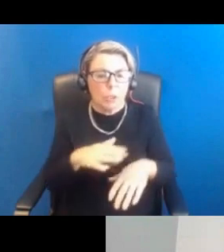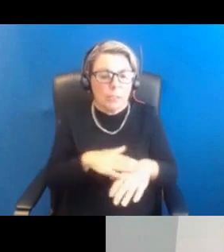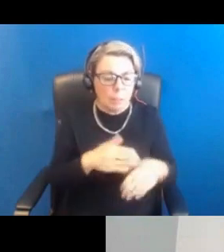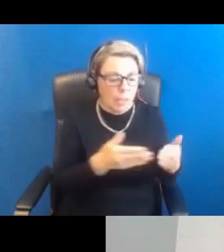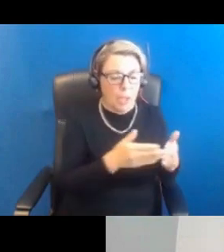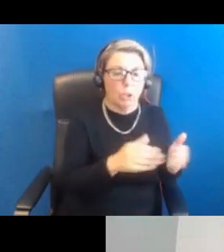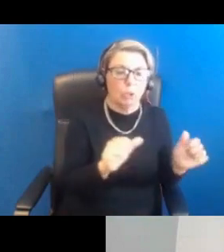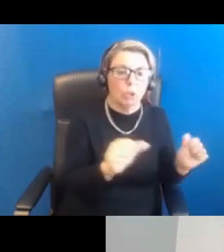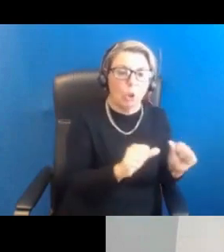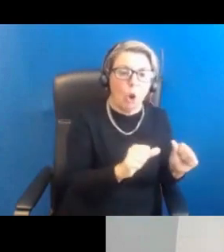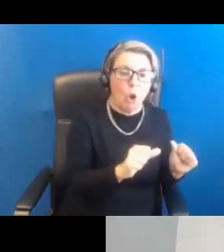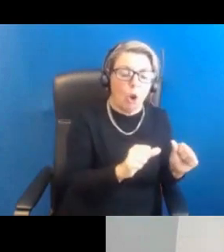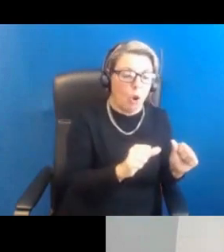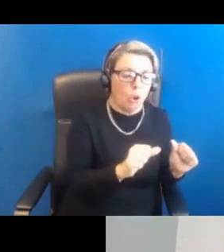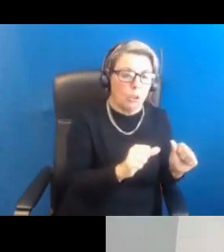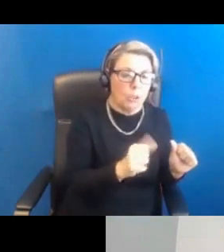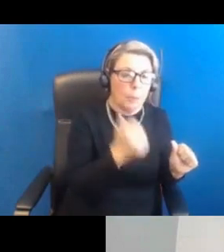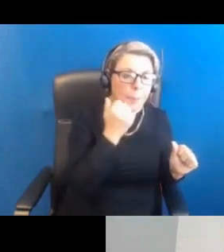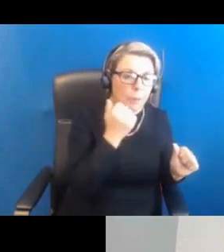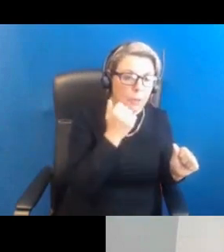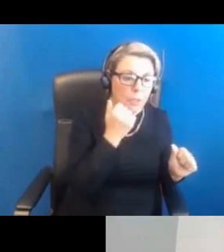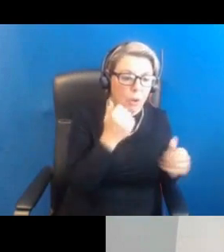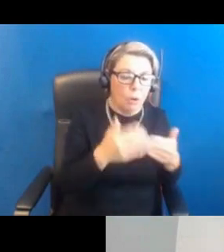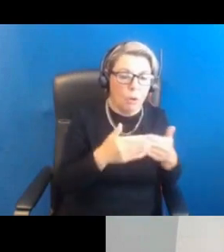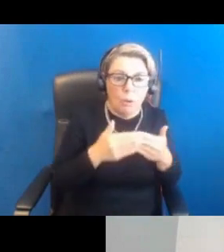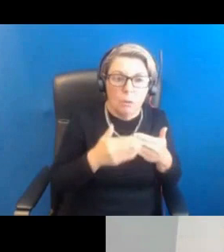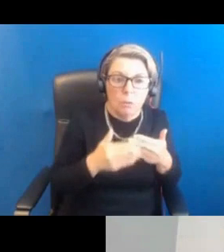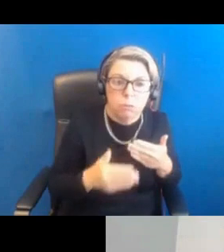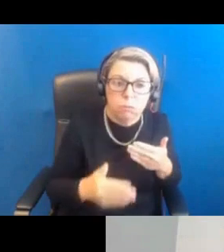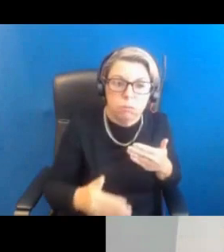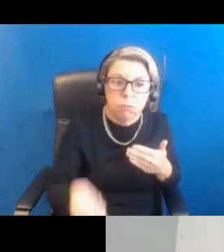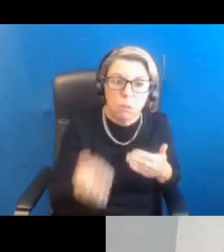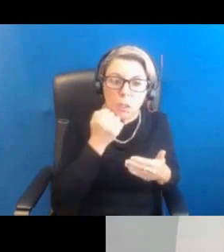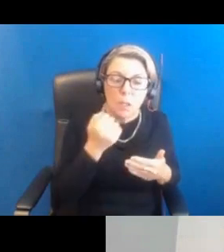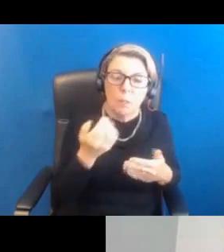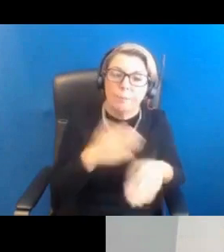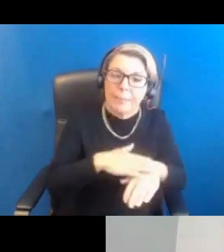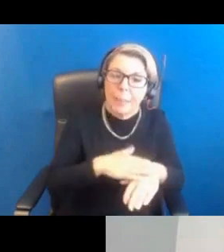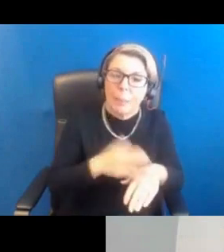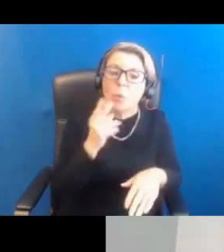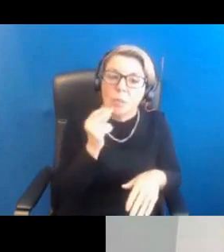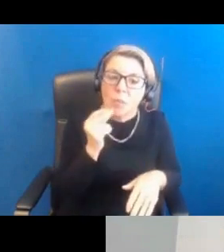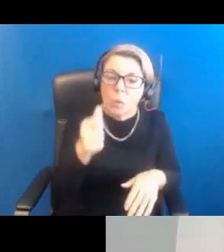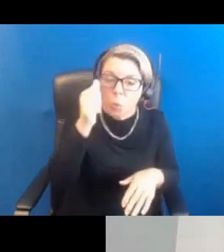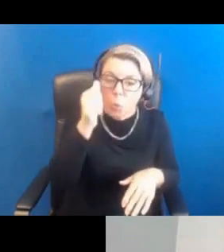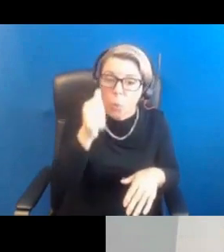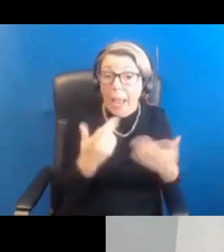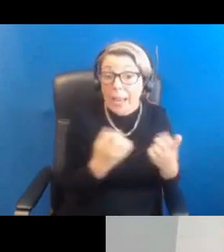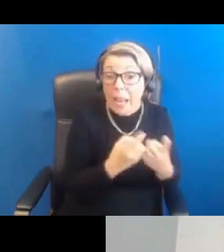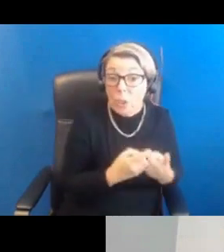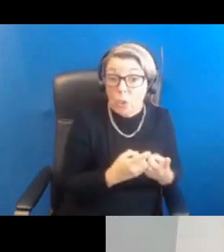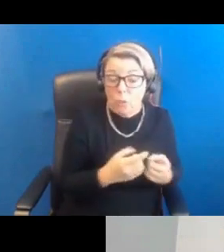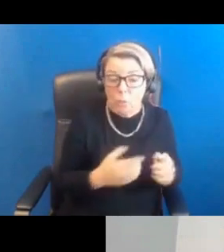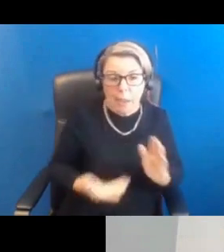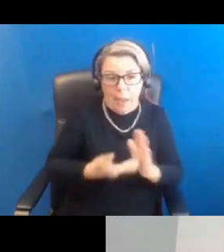time on an average time is quite a useful thing to know. And if there is any issues with regards to extra